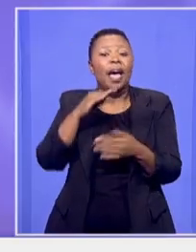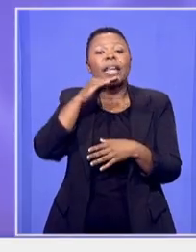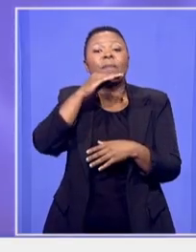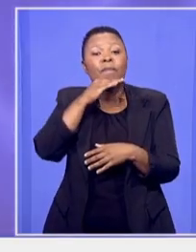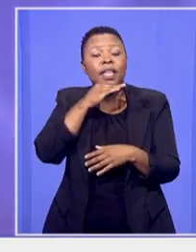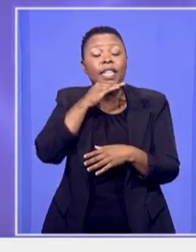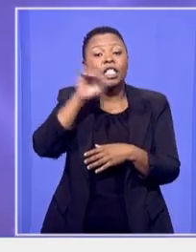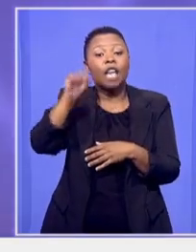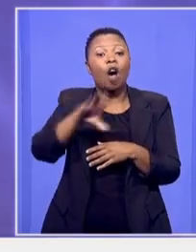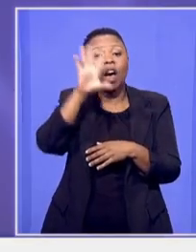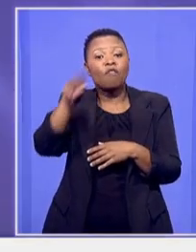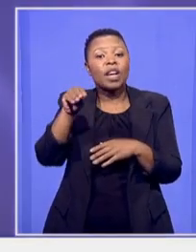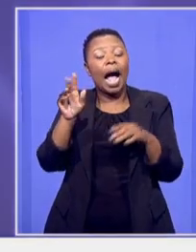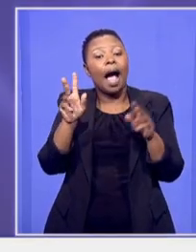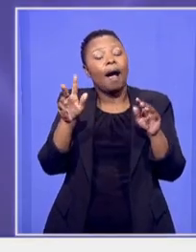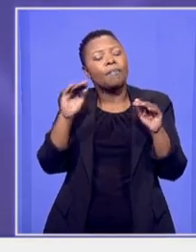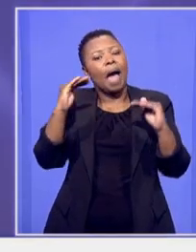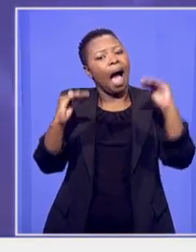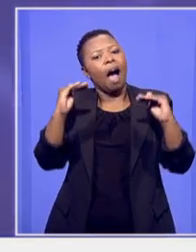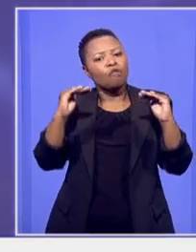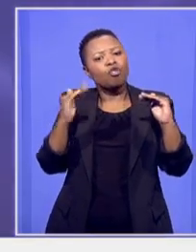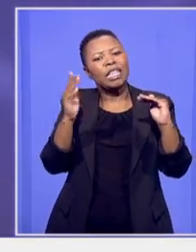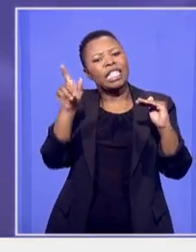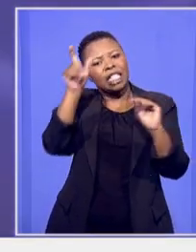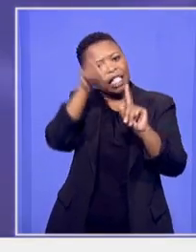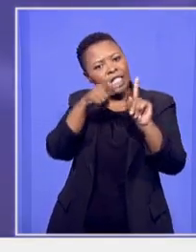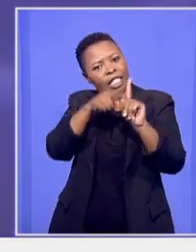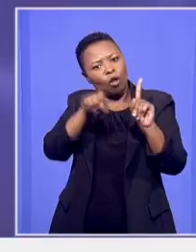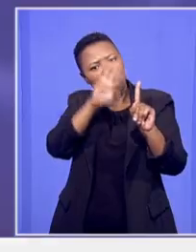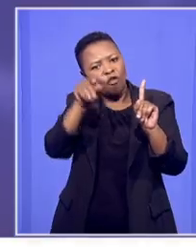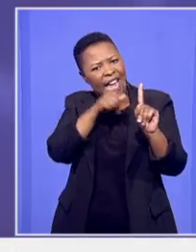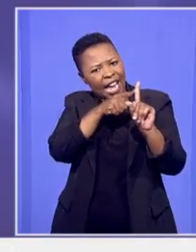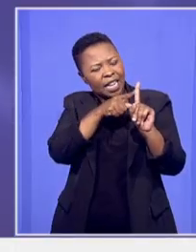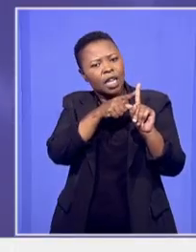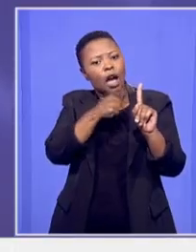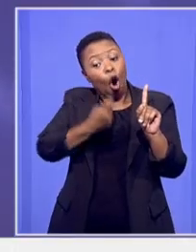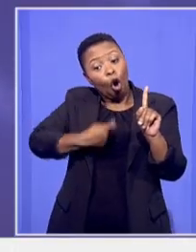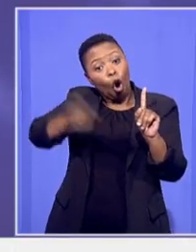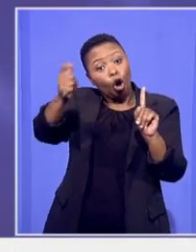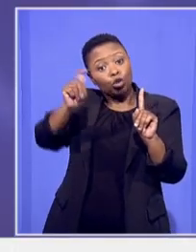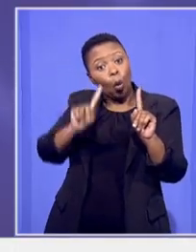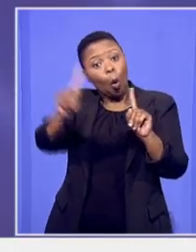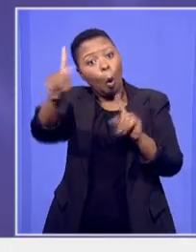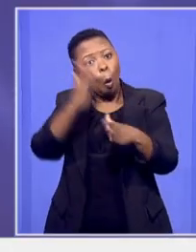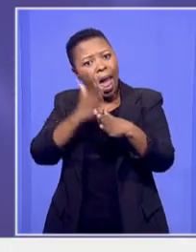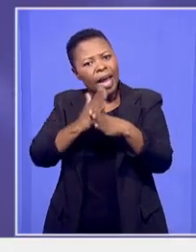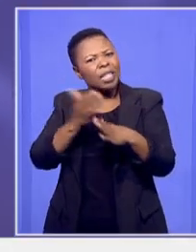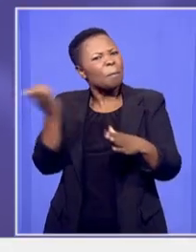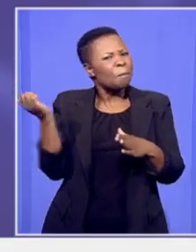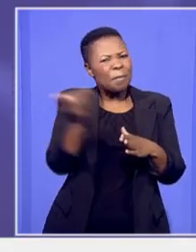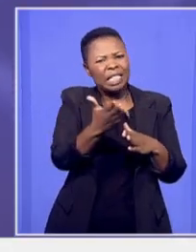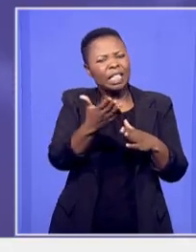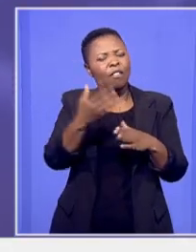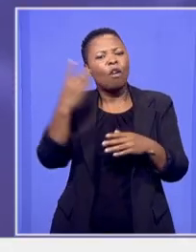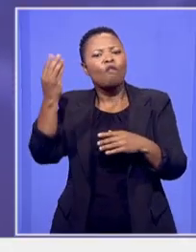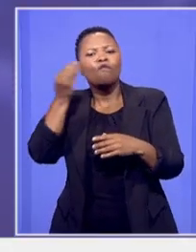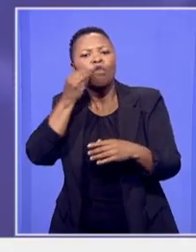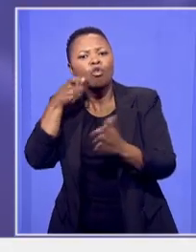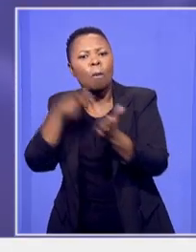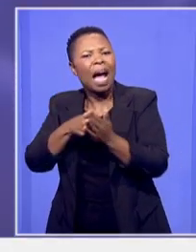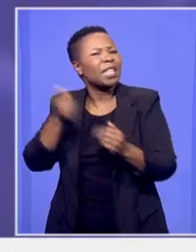African it takes them it costs them more to go to work and go buy food or go look for a job